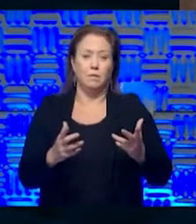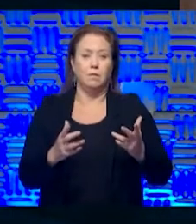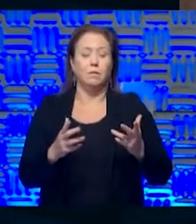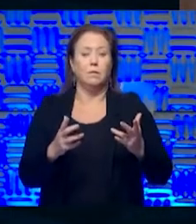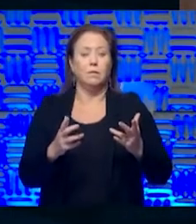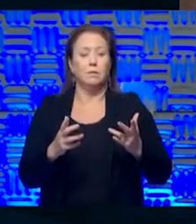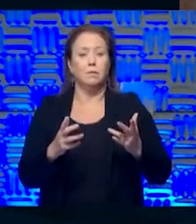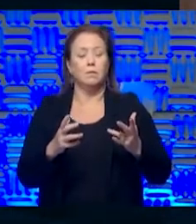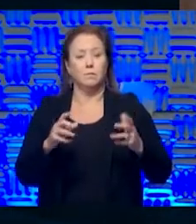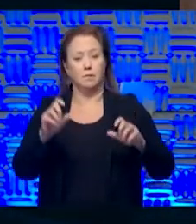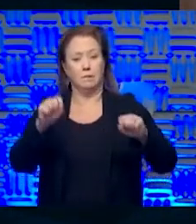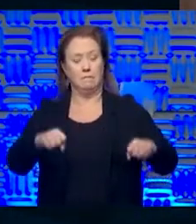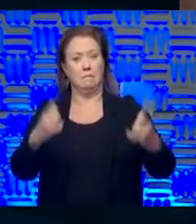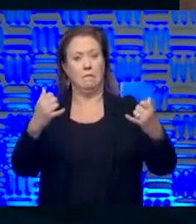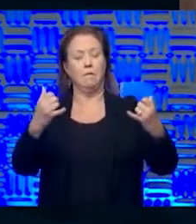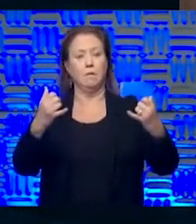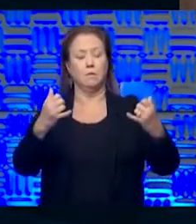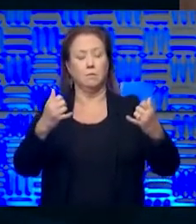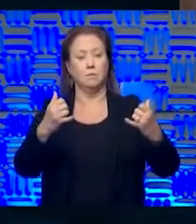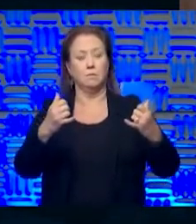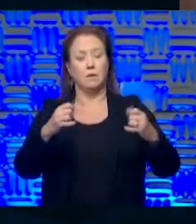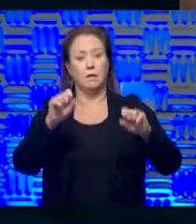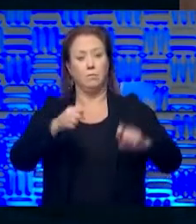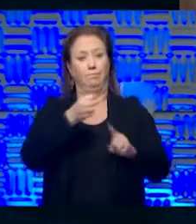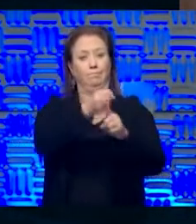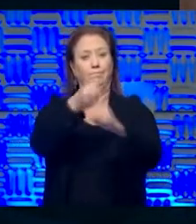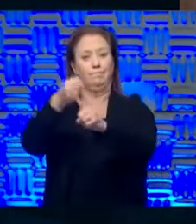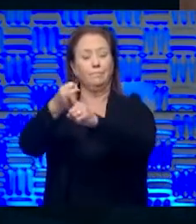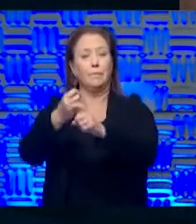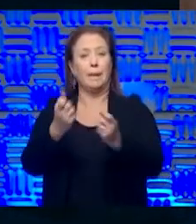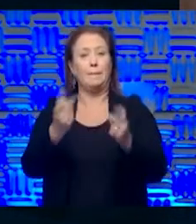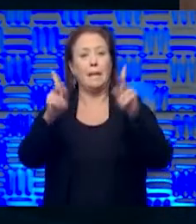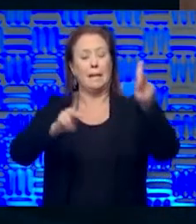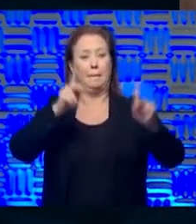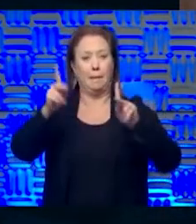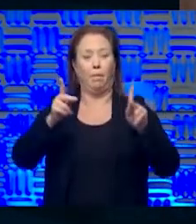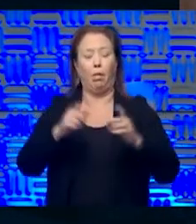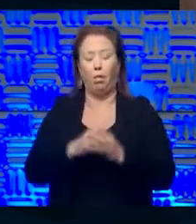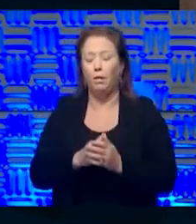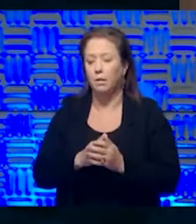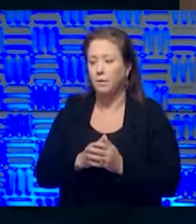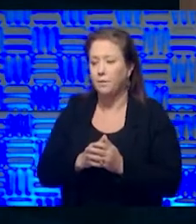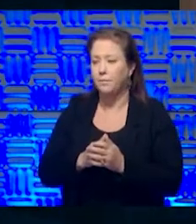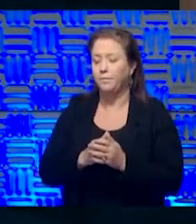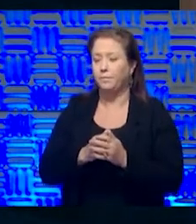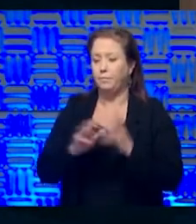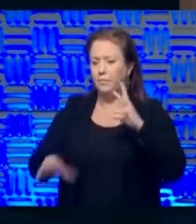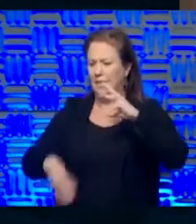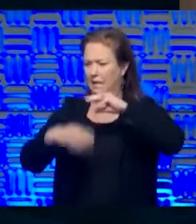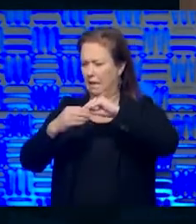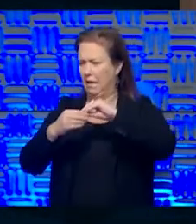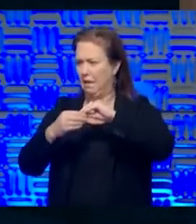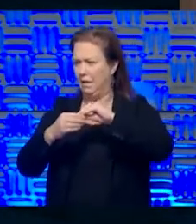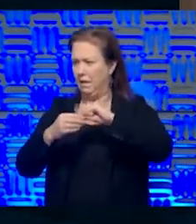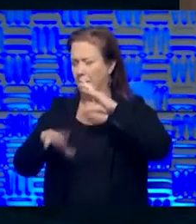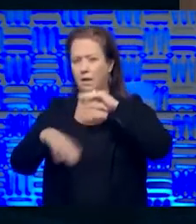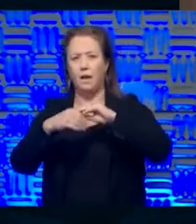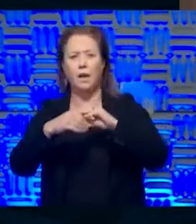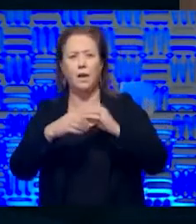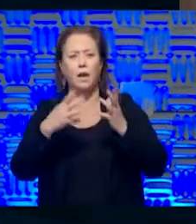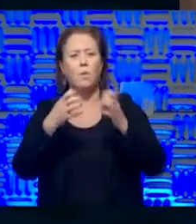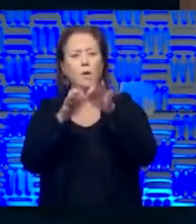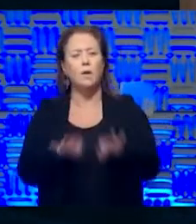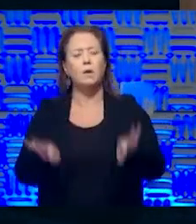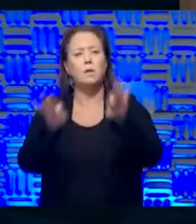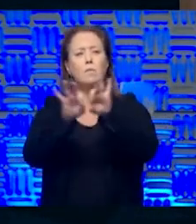virus, then that would be quite a number of people that they could. Well, that's actually a really important